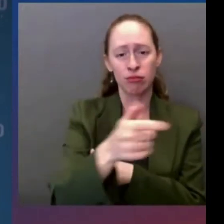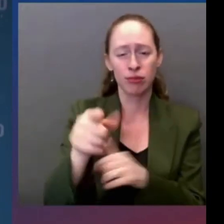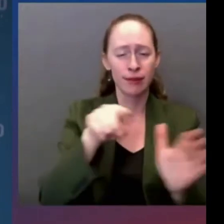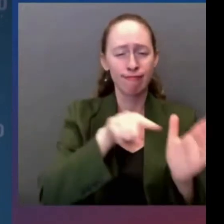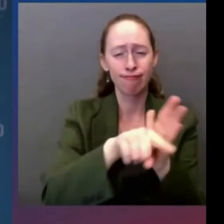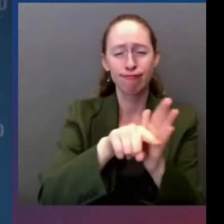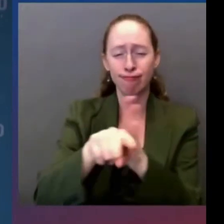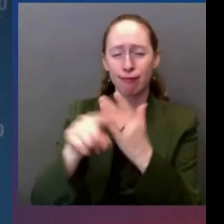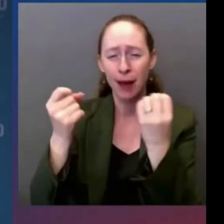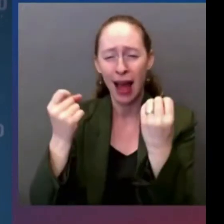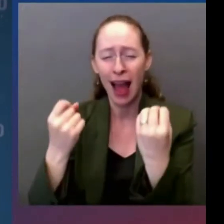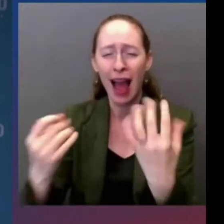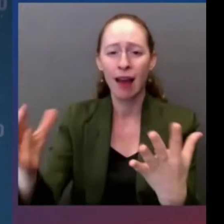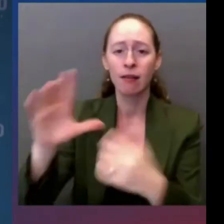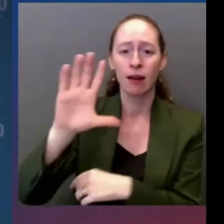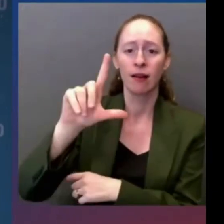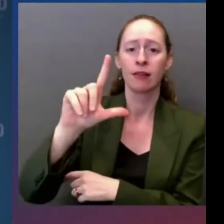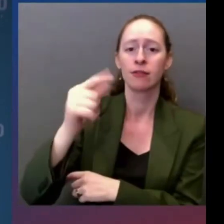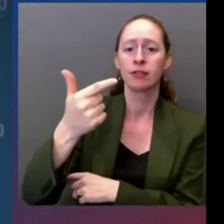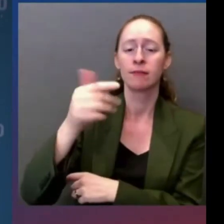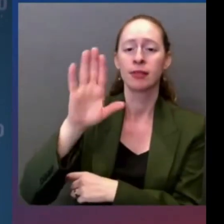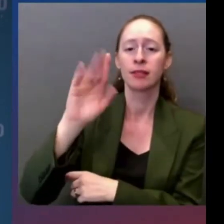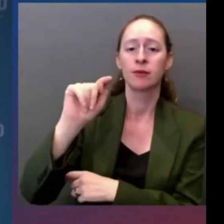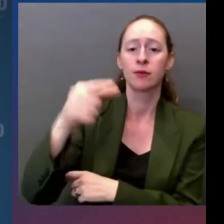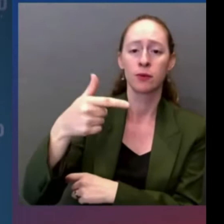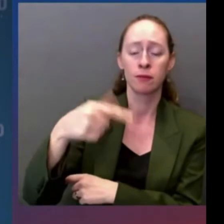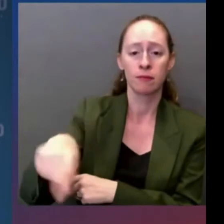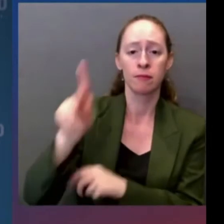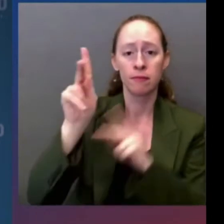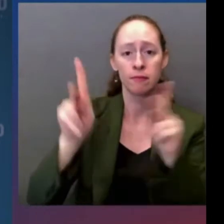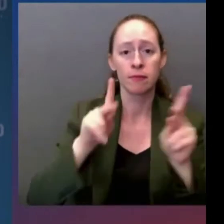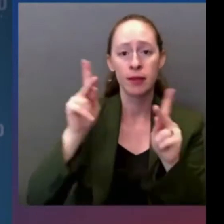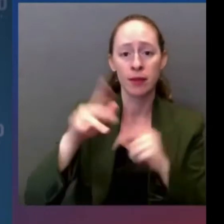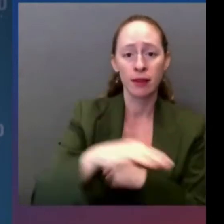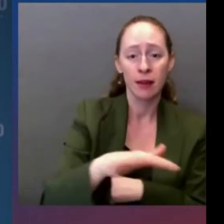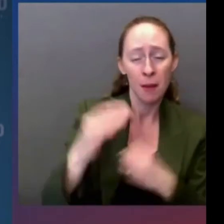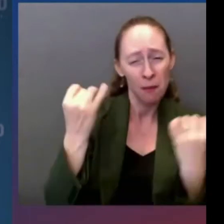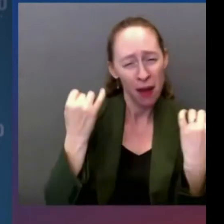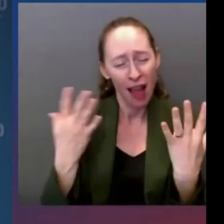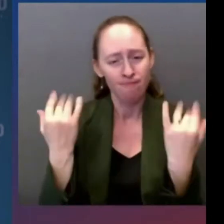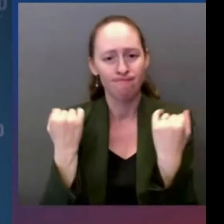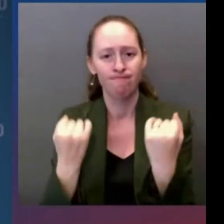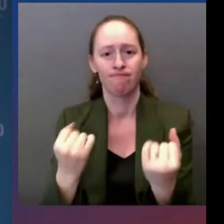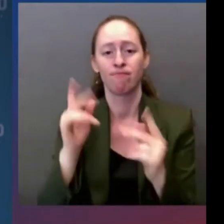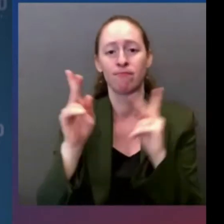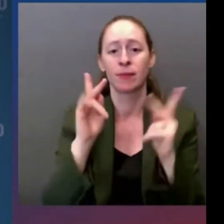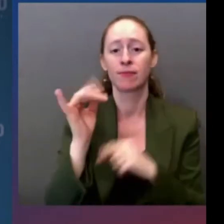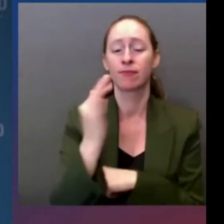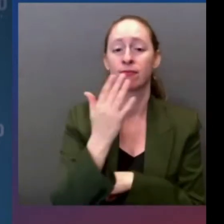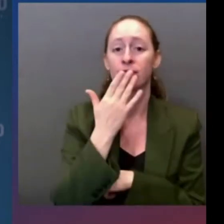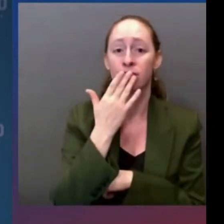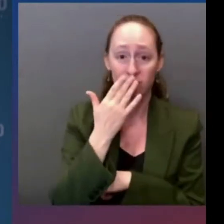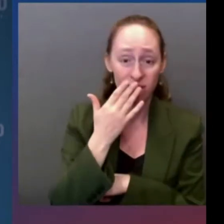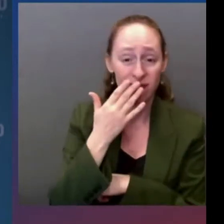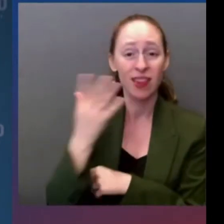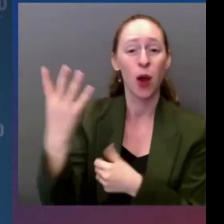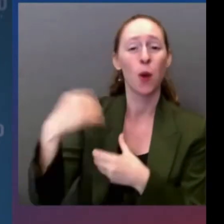and Juan, who suffered 19 gunshot wounds. They never made it home to say goodbye.